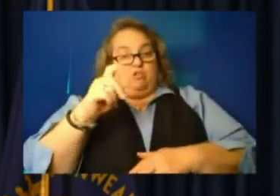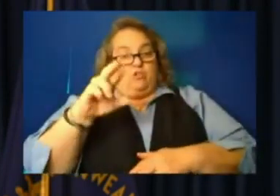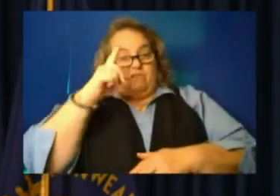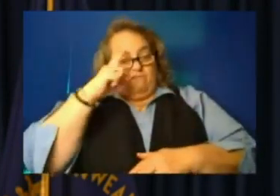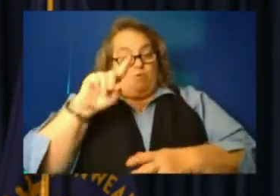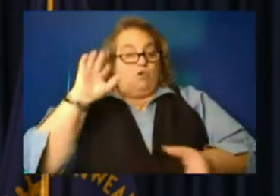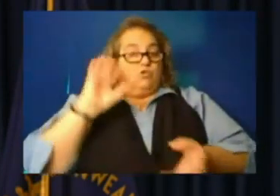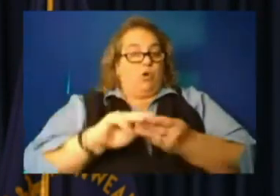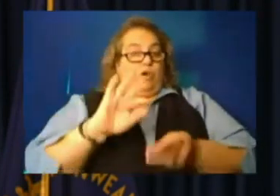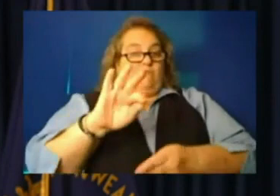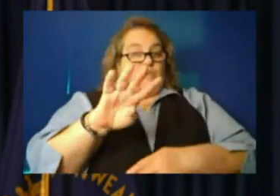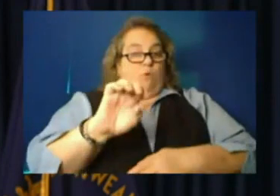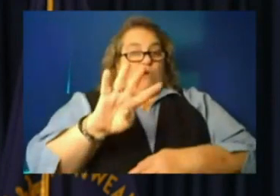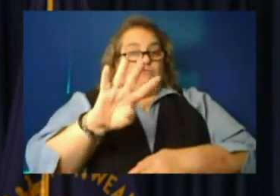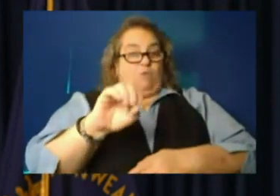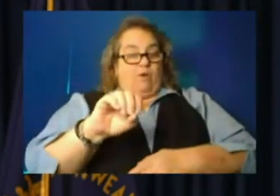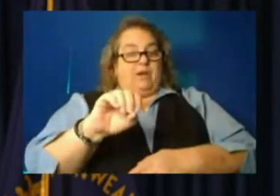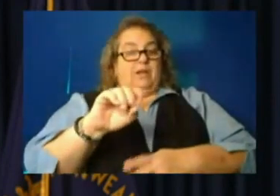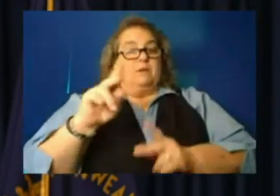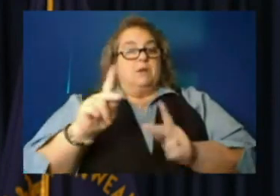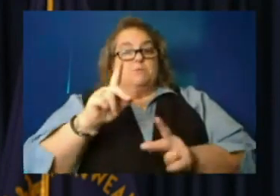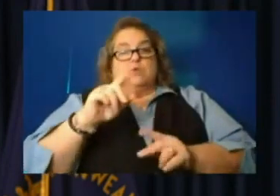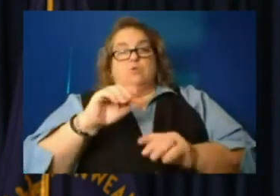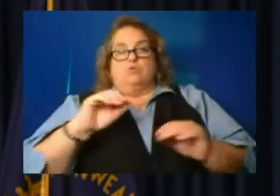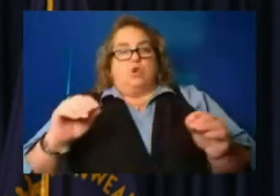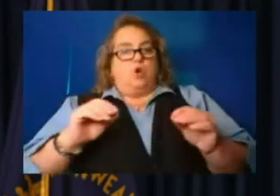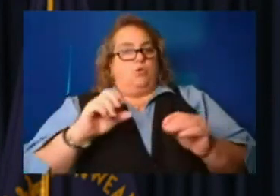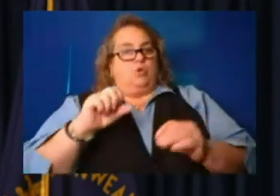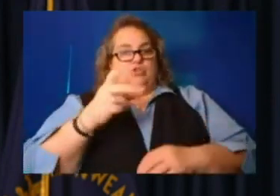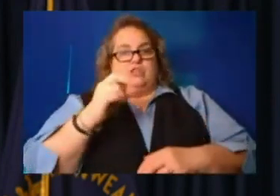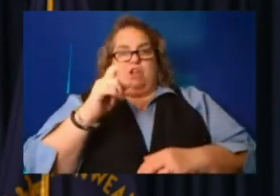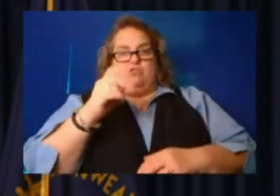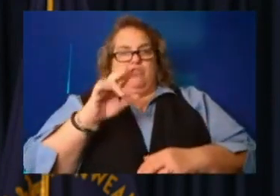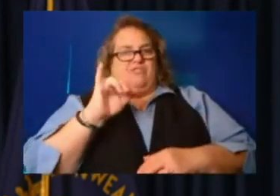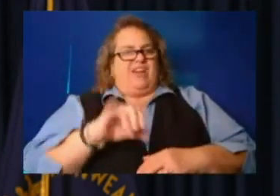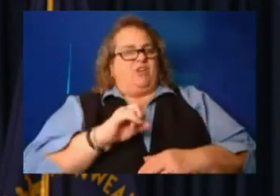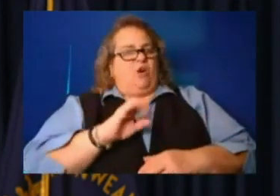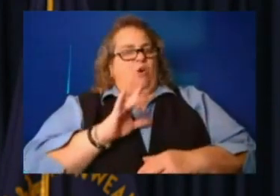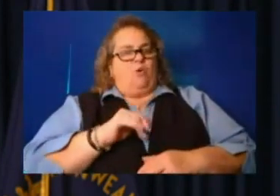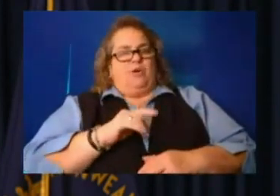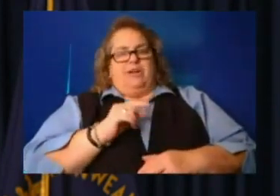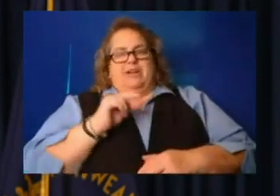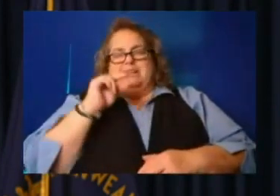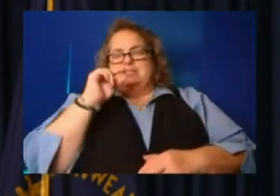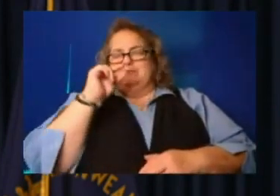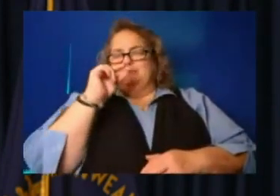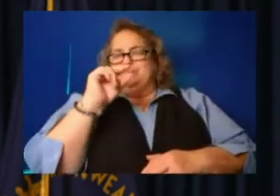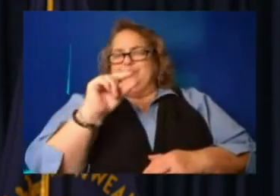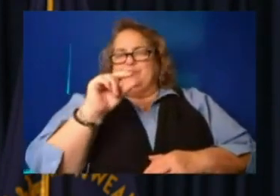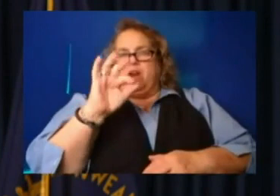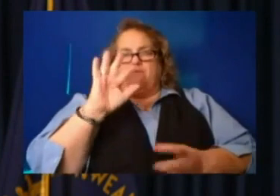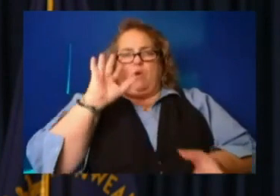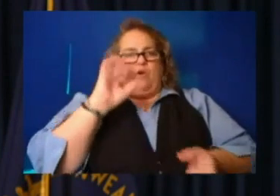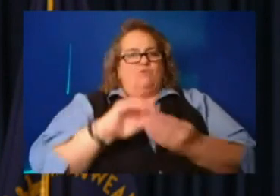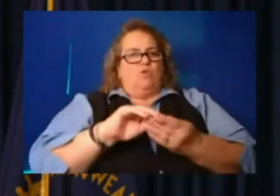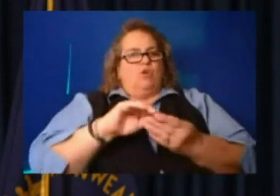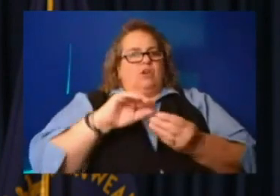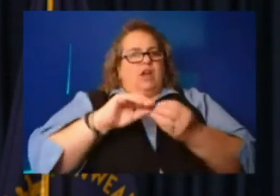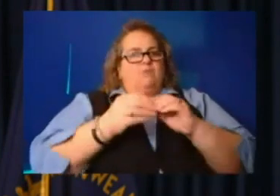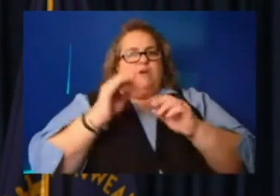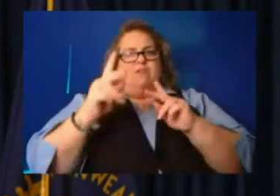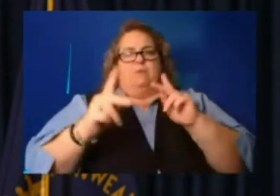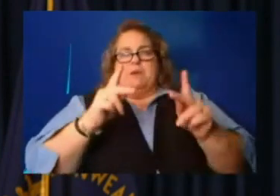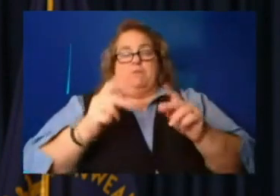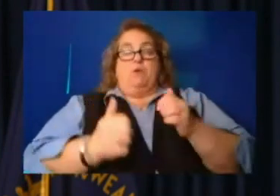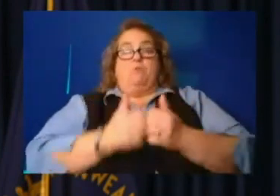displaced individuals. That is only a fraction of the overall number of displaced people. Most are with friends